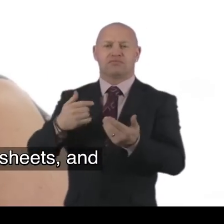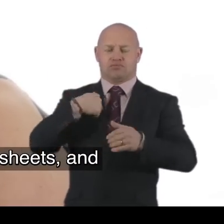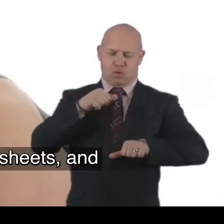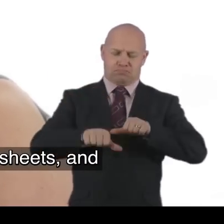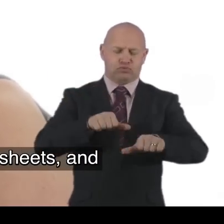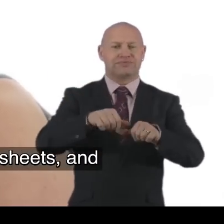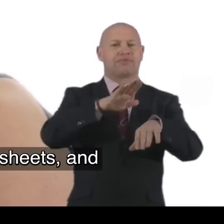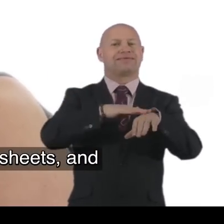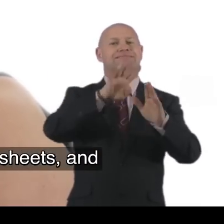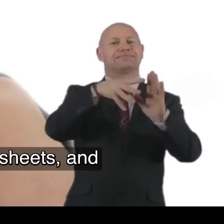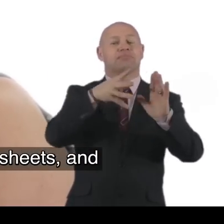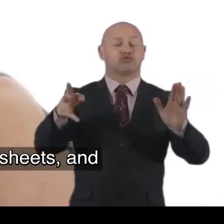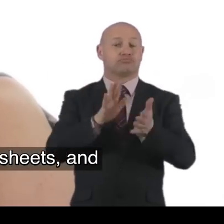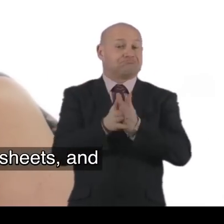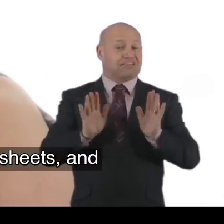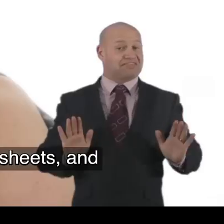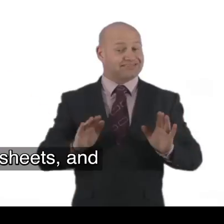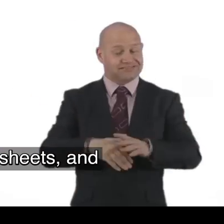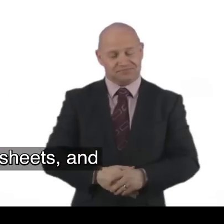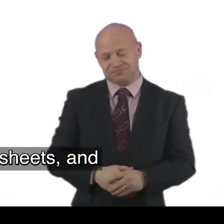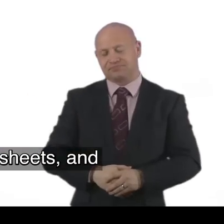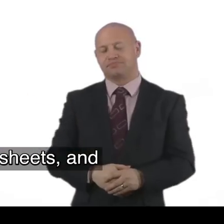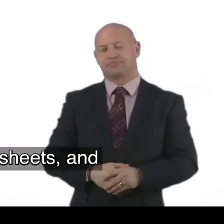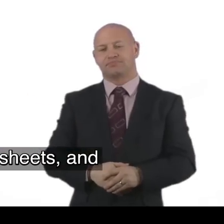process timesheets. And that would be the end of it.